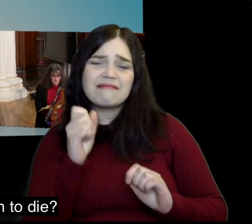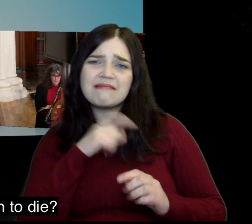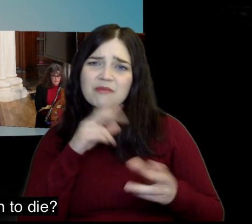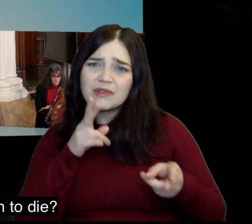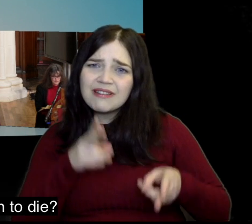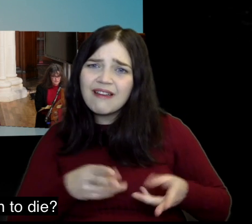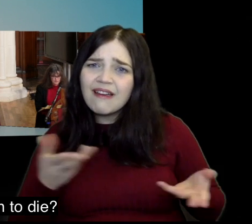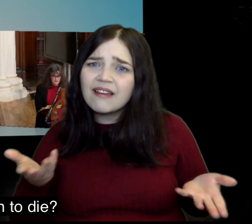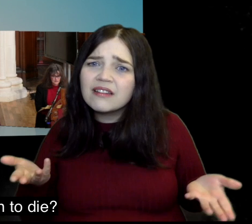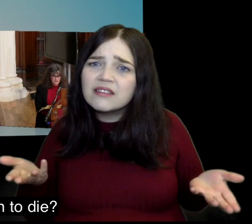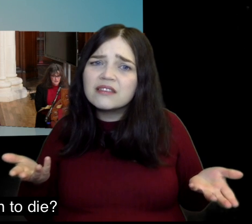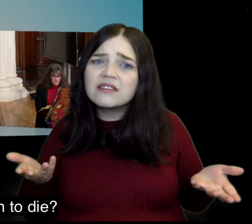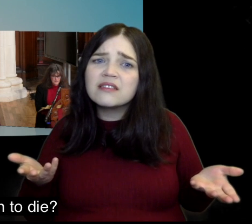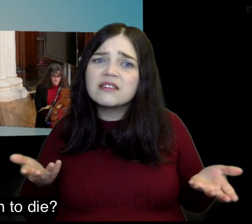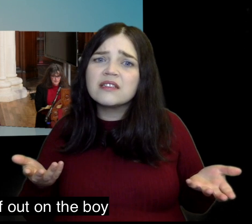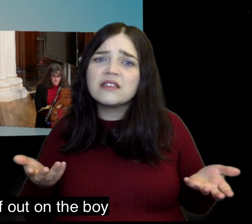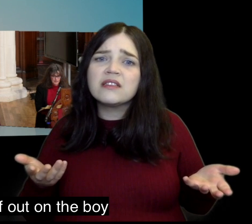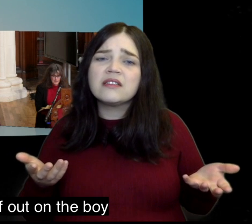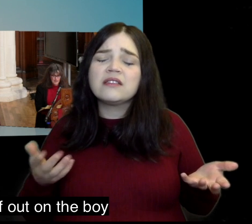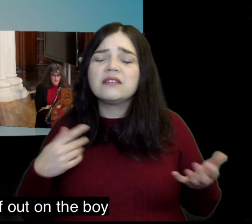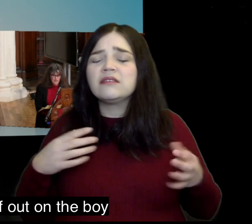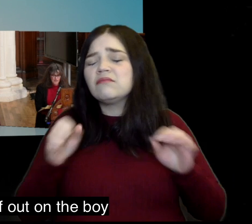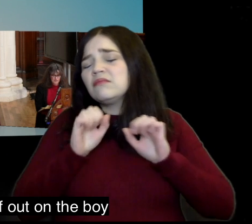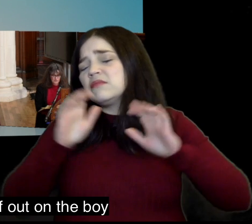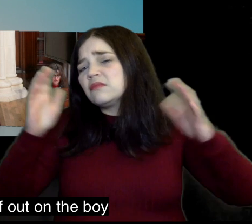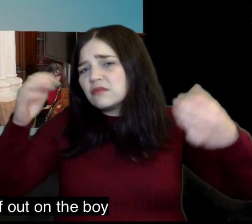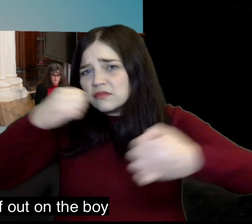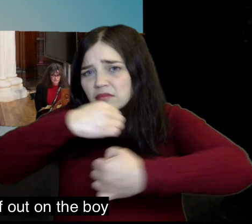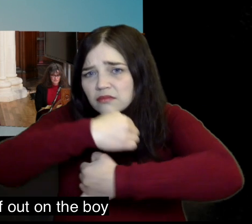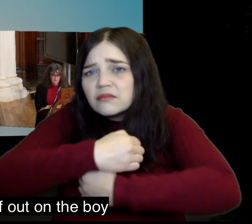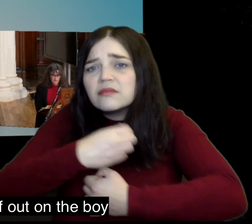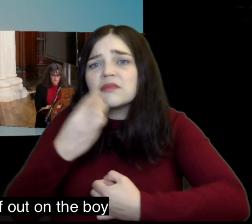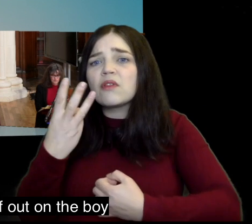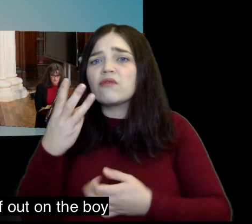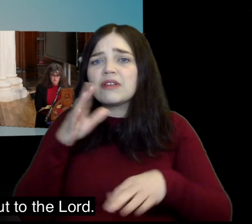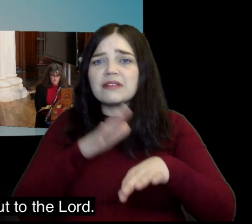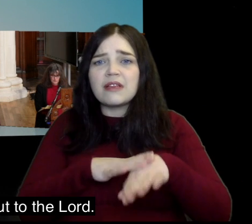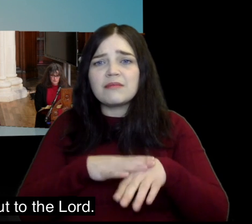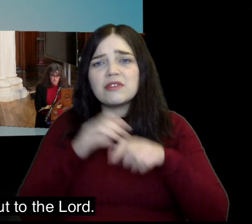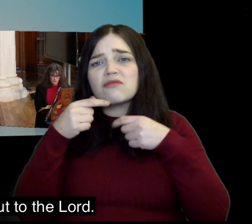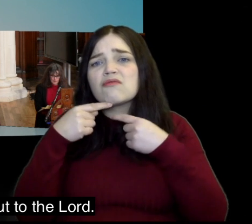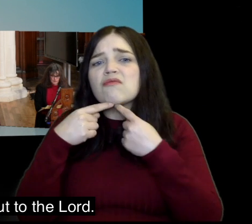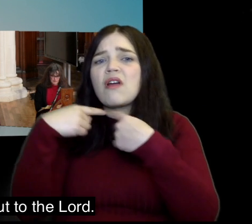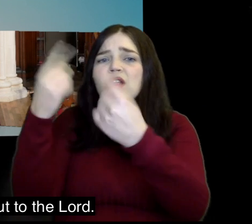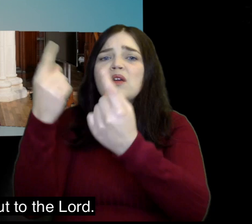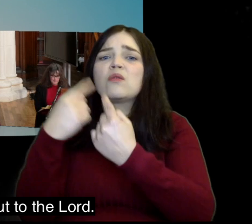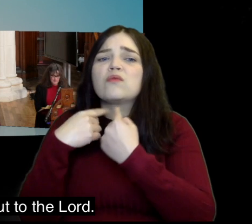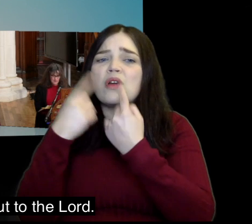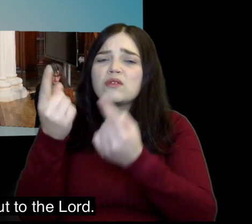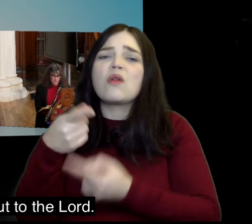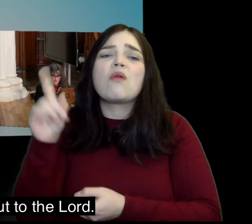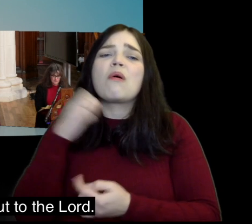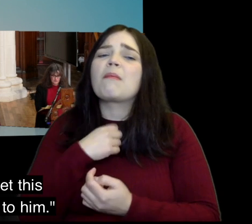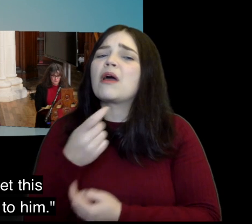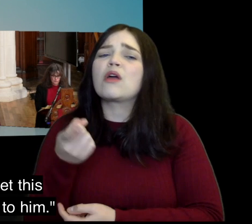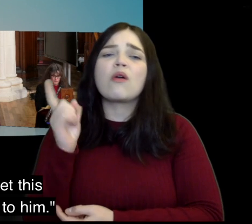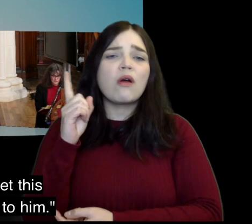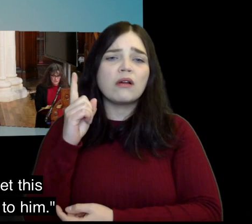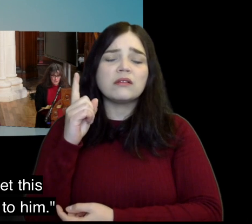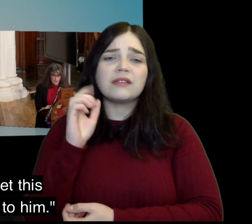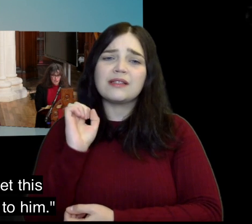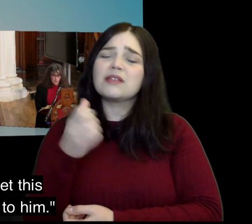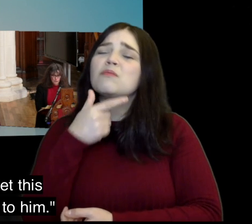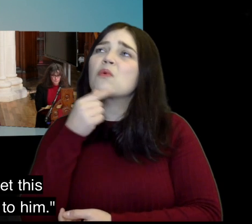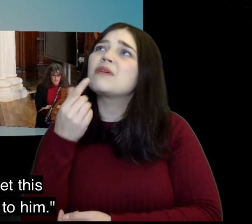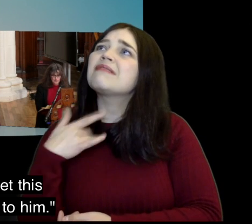with by causing her son to die? Then he stretched himself out on the boy three times and cried out to the Lord